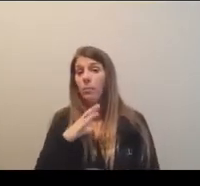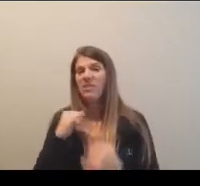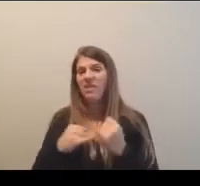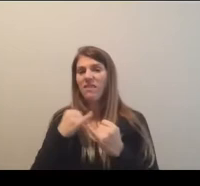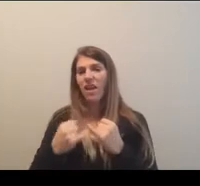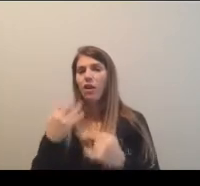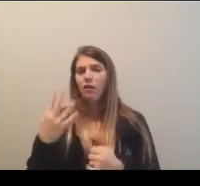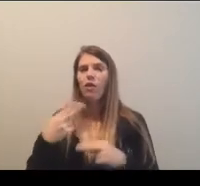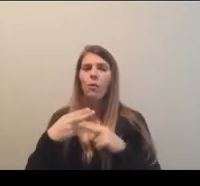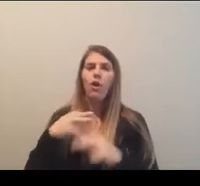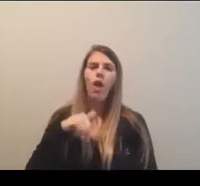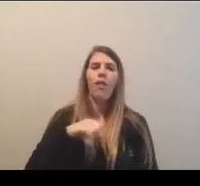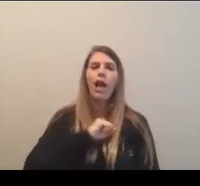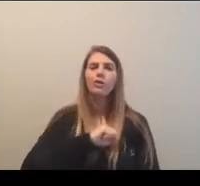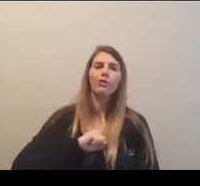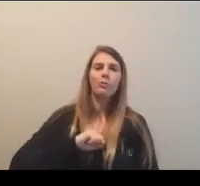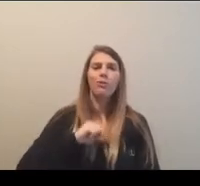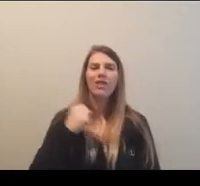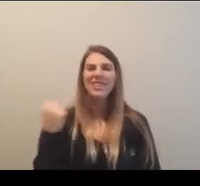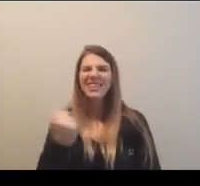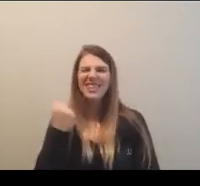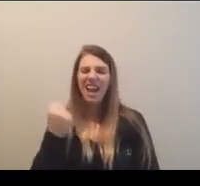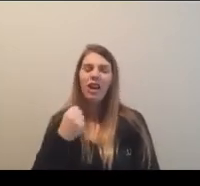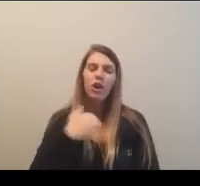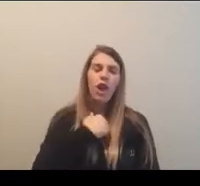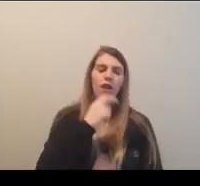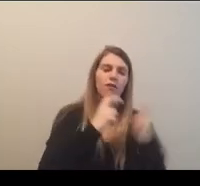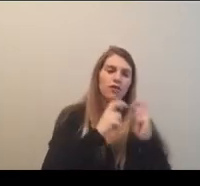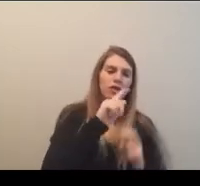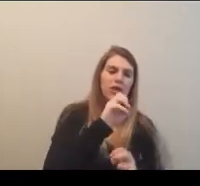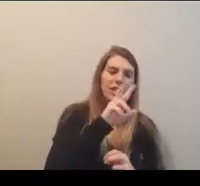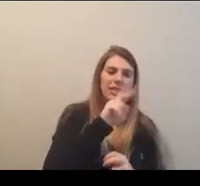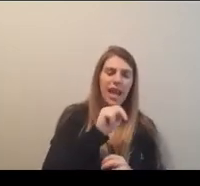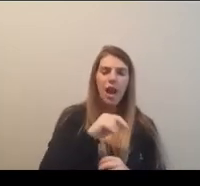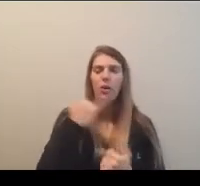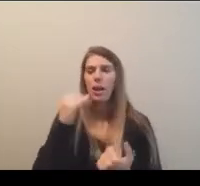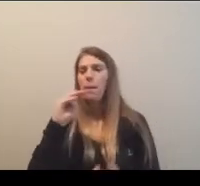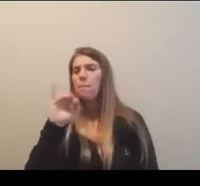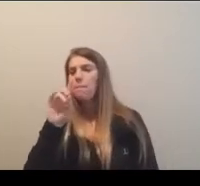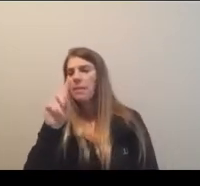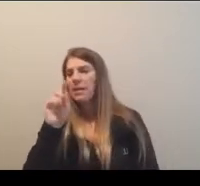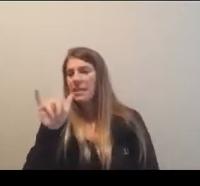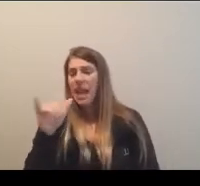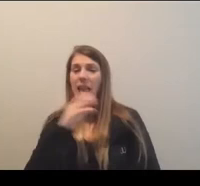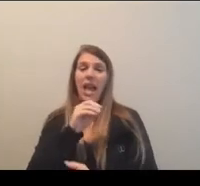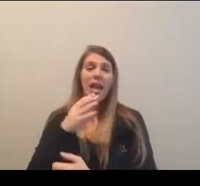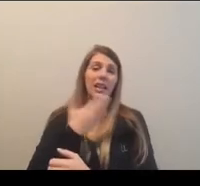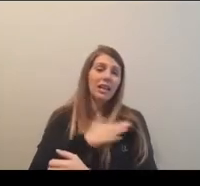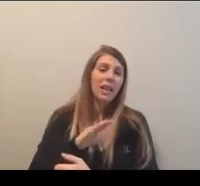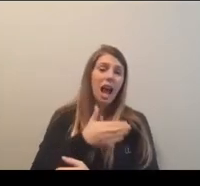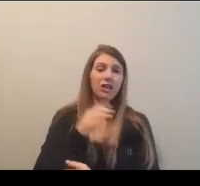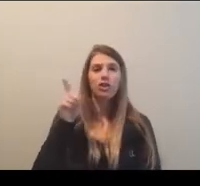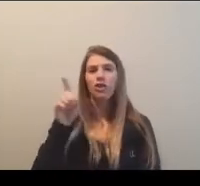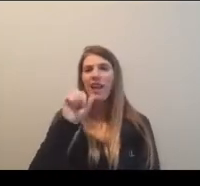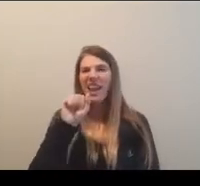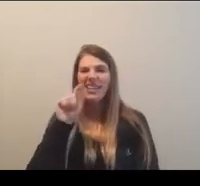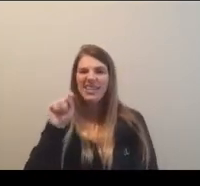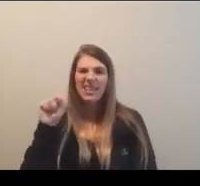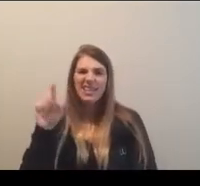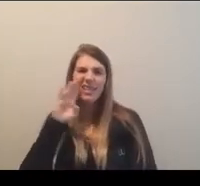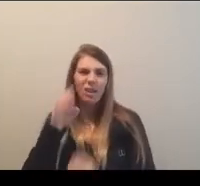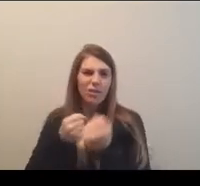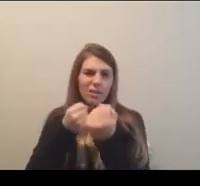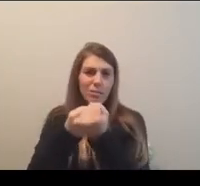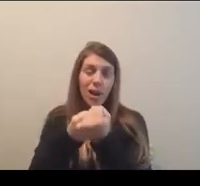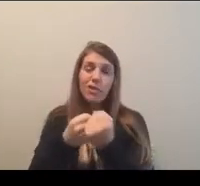call it super Saturday. We have our tourney town. We have now this midday, there is a concert that's sponsored by AT&T. So it's an entire